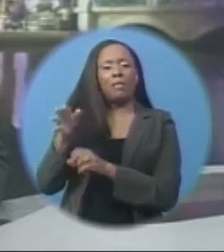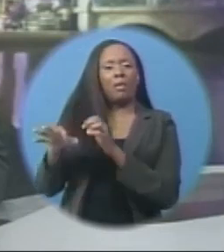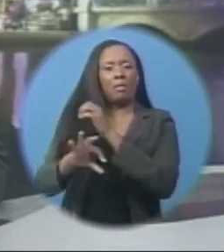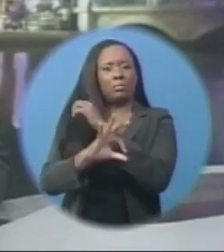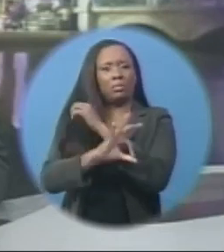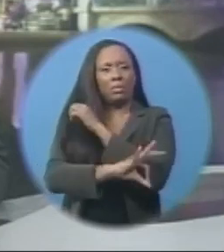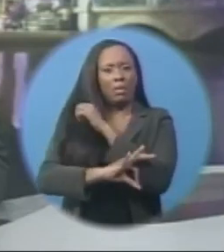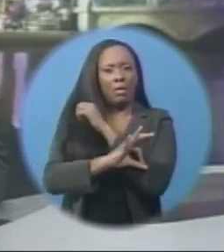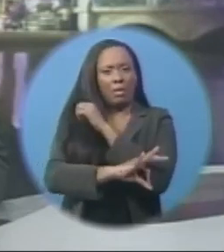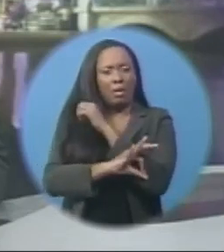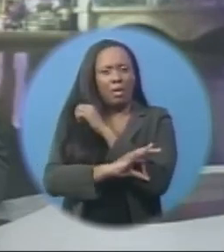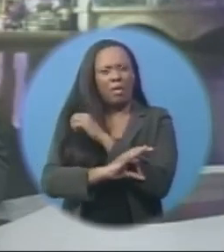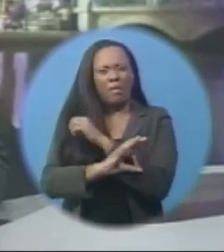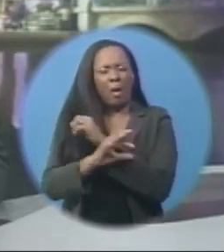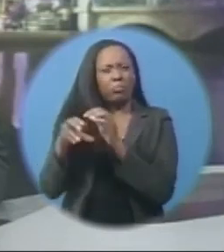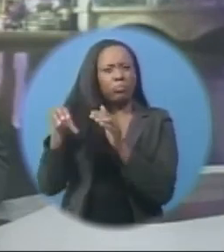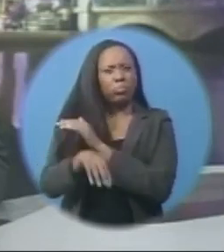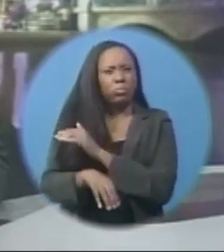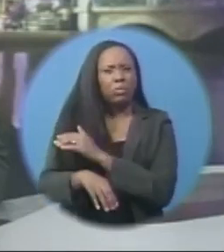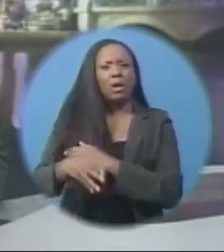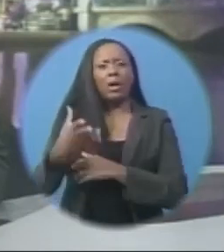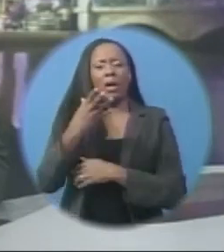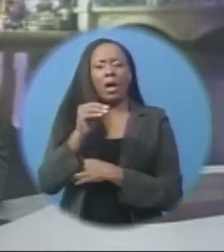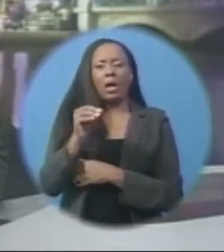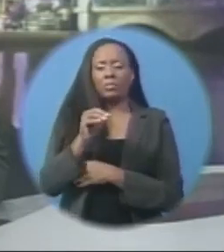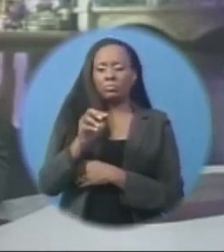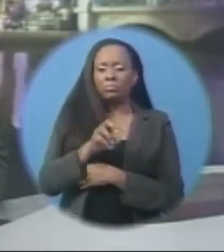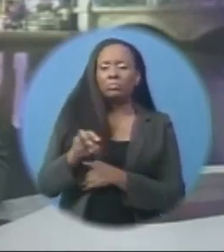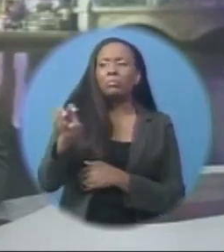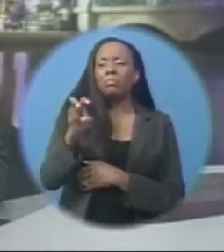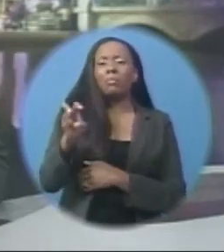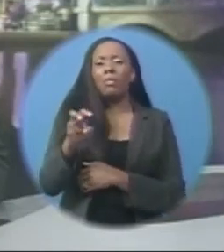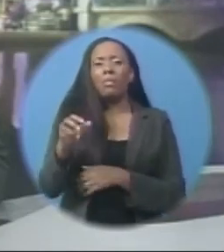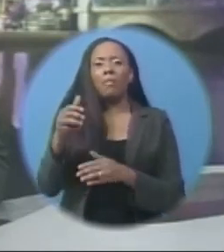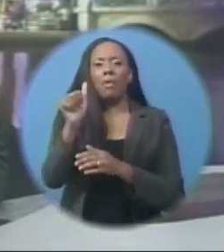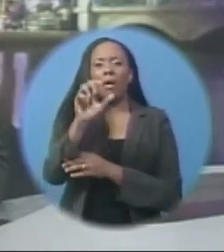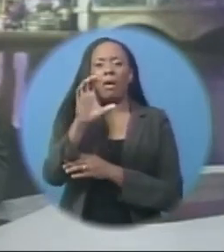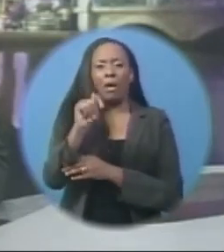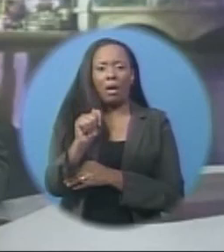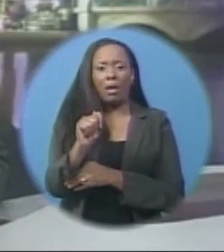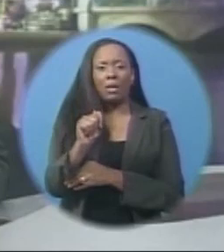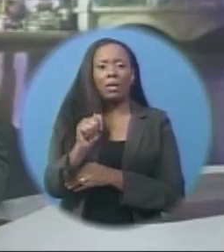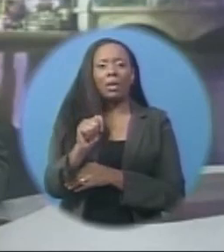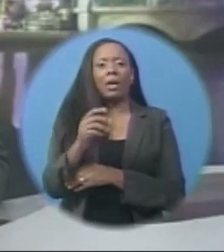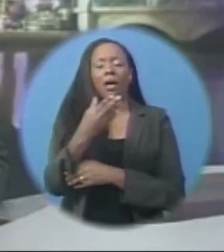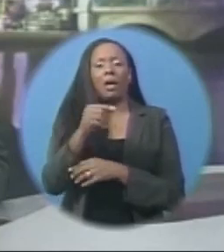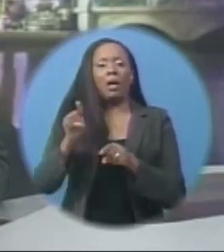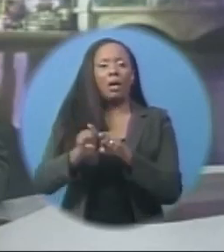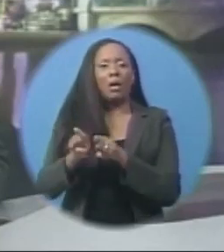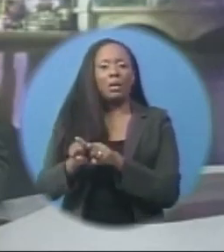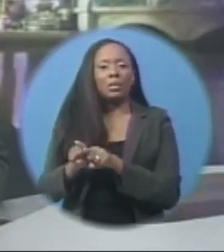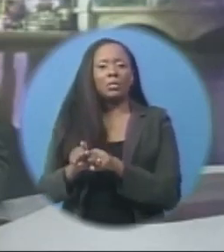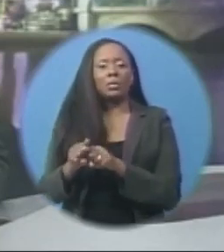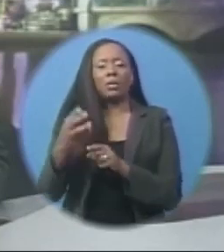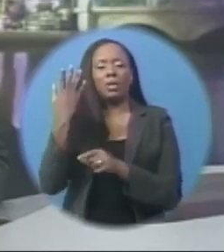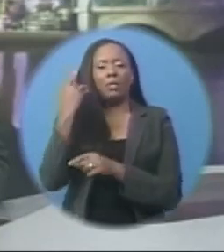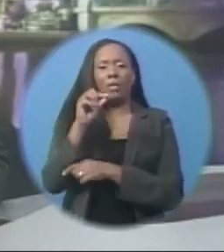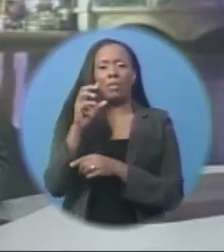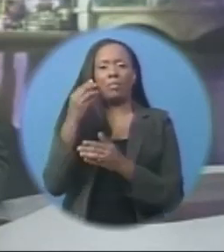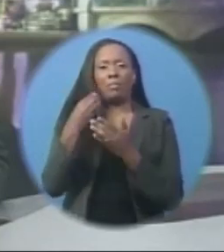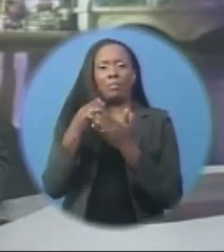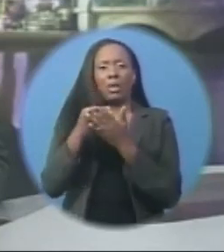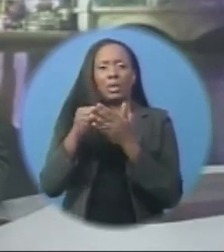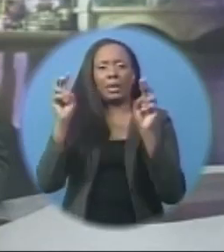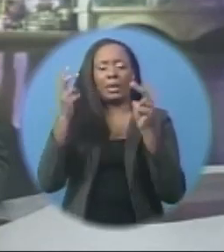the Foreign Corrupt Practices Act and the Travel Act One count of violating the Travel Act and one count of conspiracy to commit money